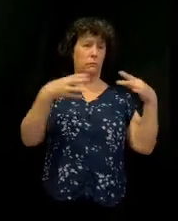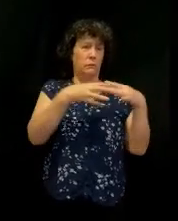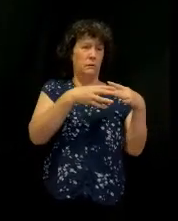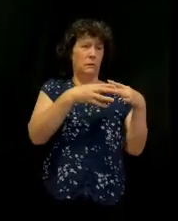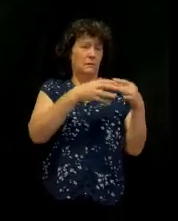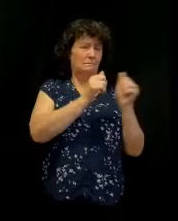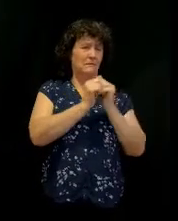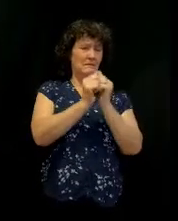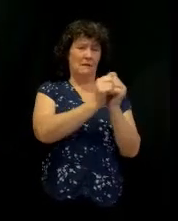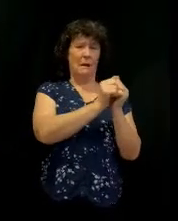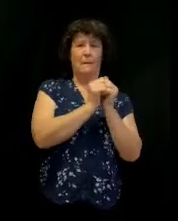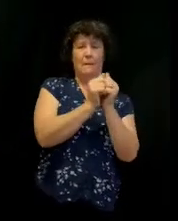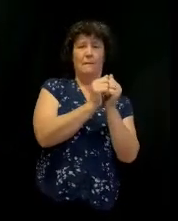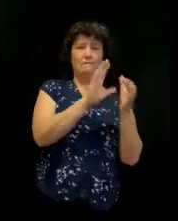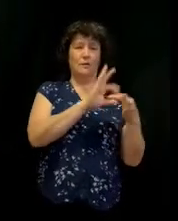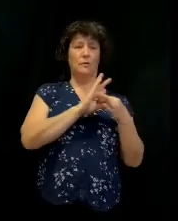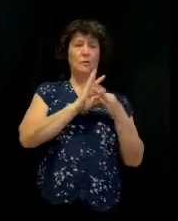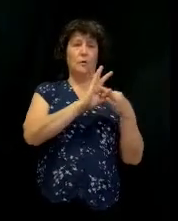There was unity.